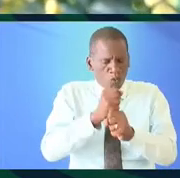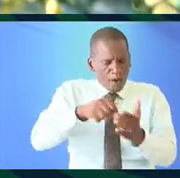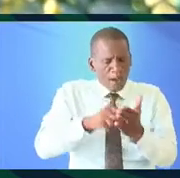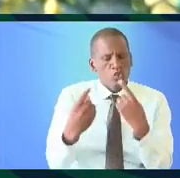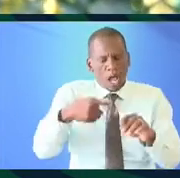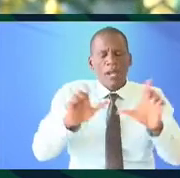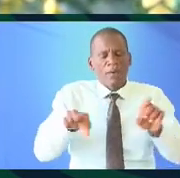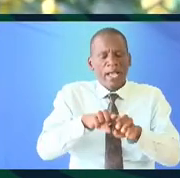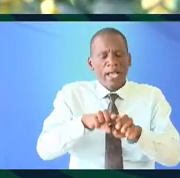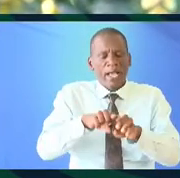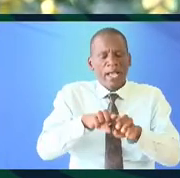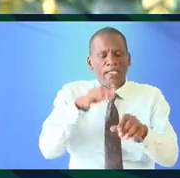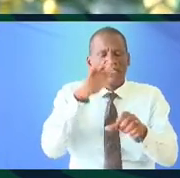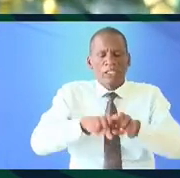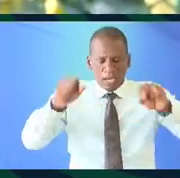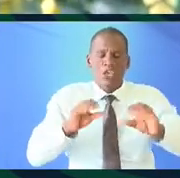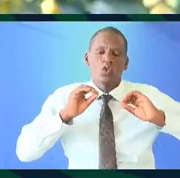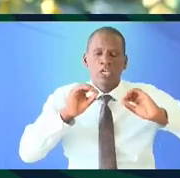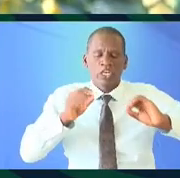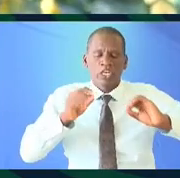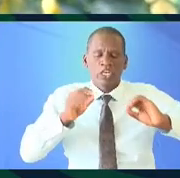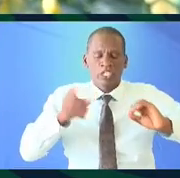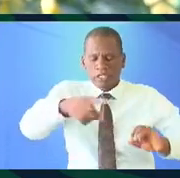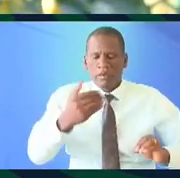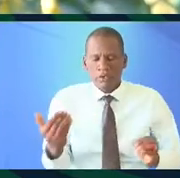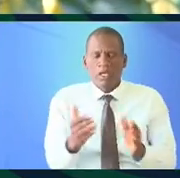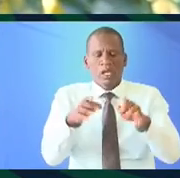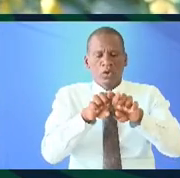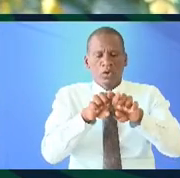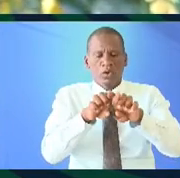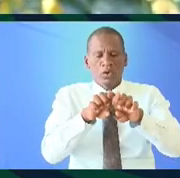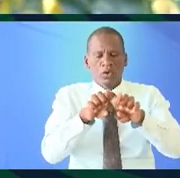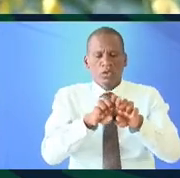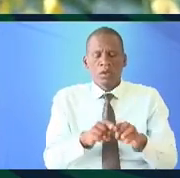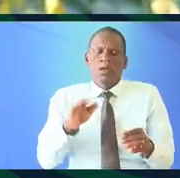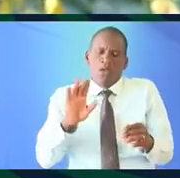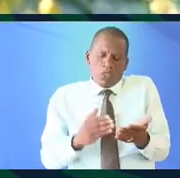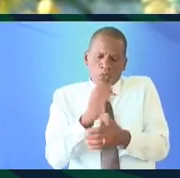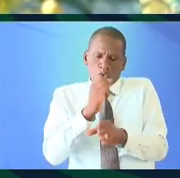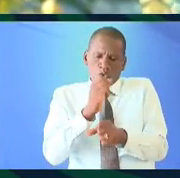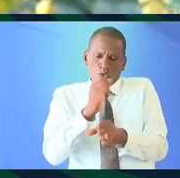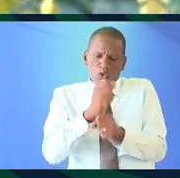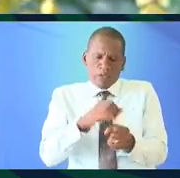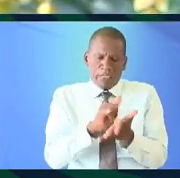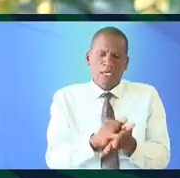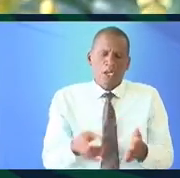speak them as much as possible to teach our children and by doing so